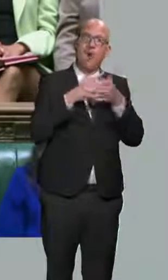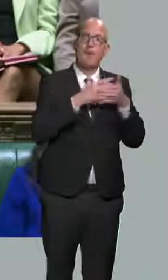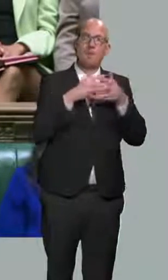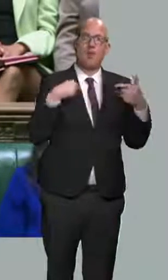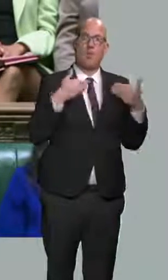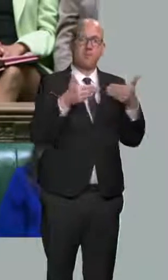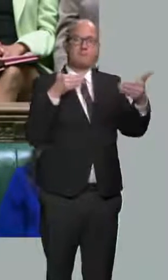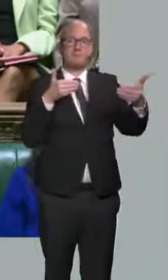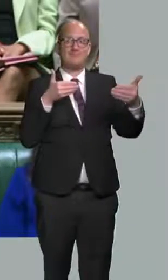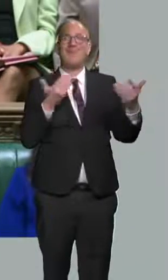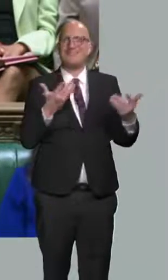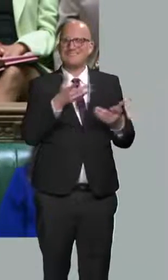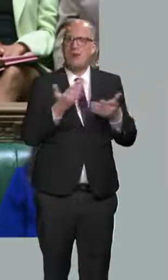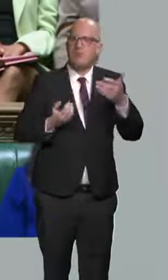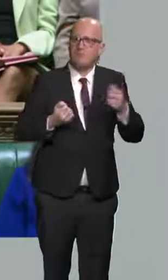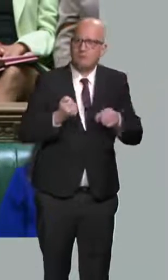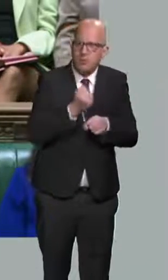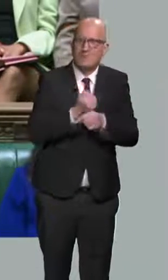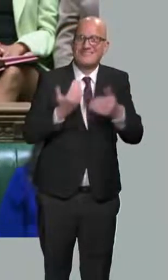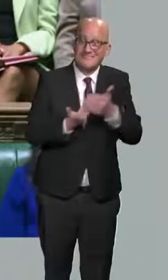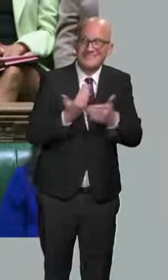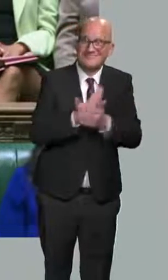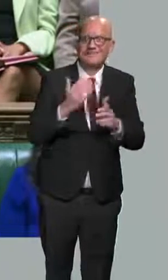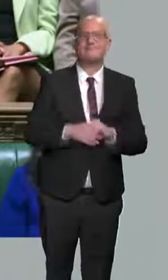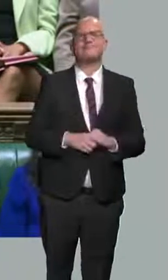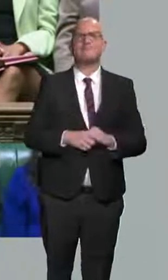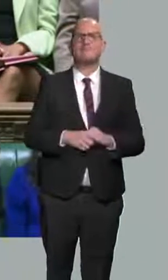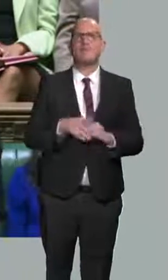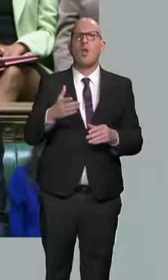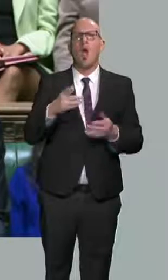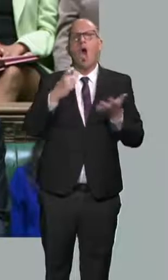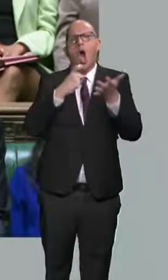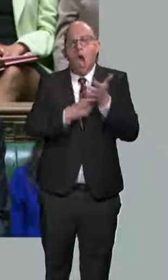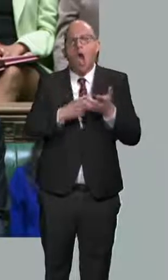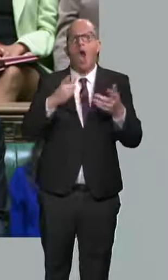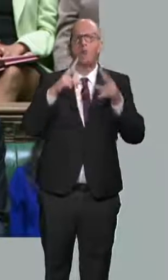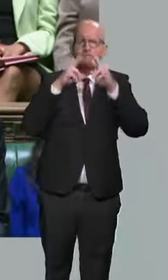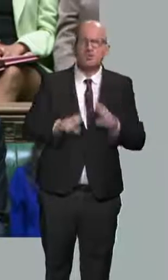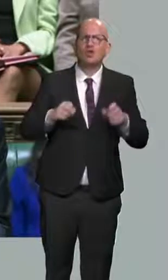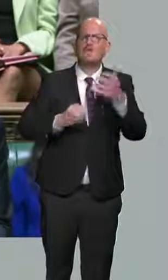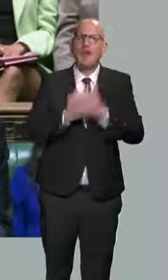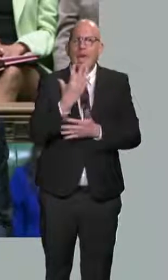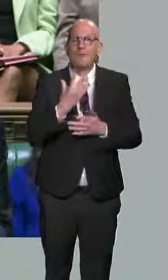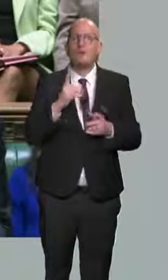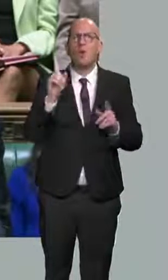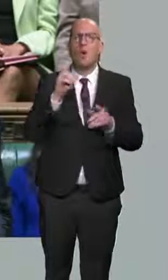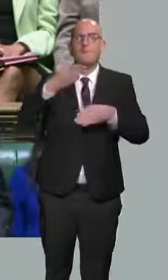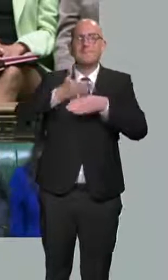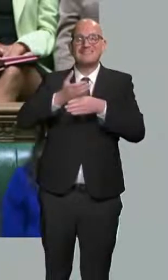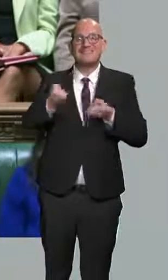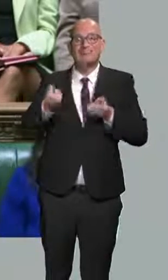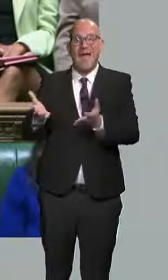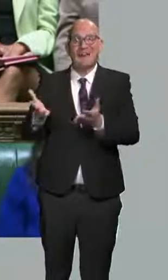Right now, we know that the amount businesses spend on R&D as a percentage of GDP is less than half